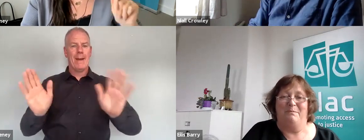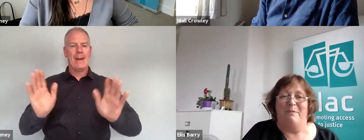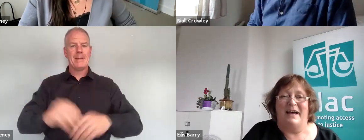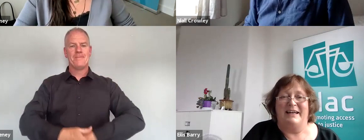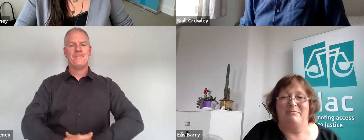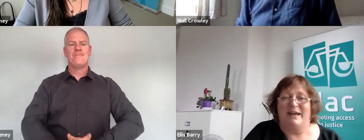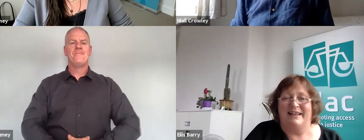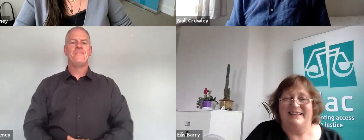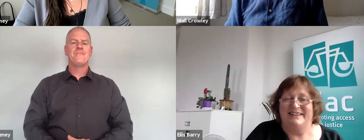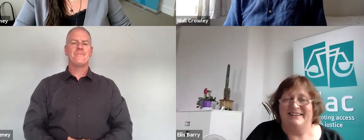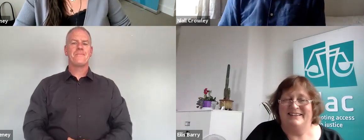Eilish bye-bye everyone